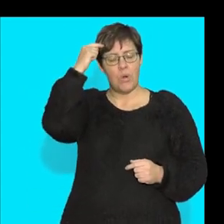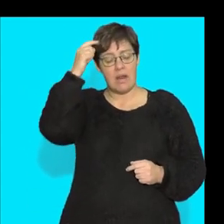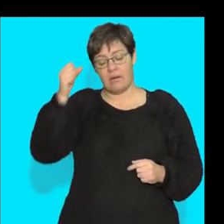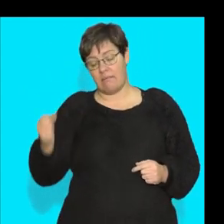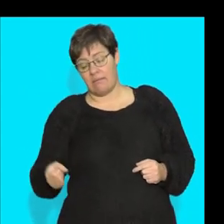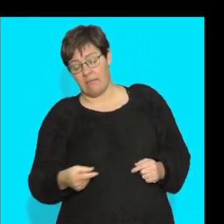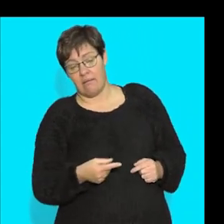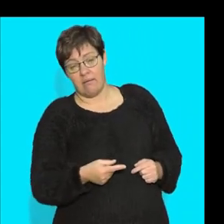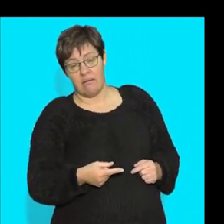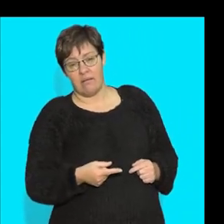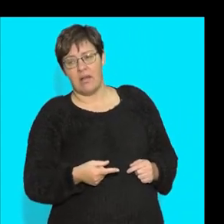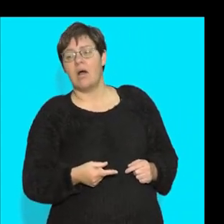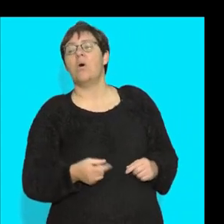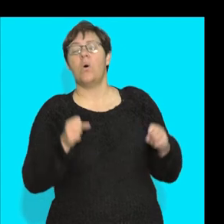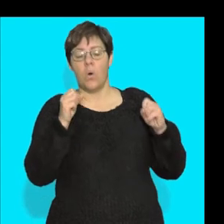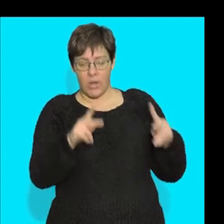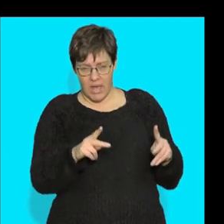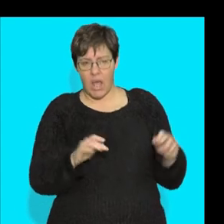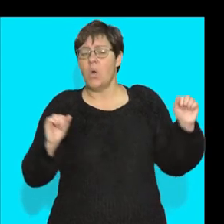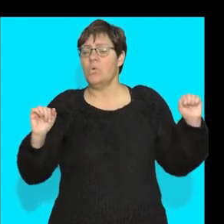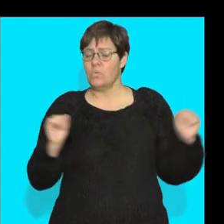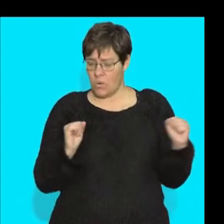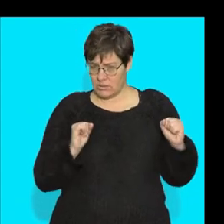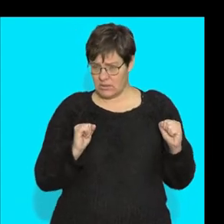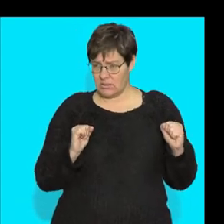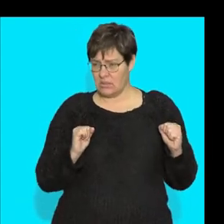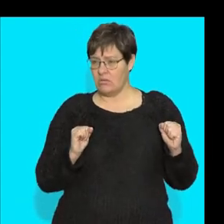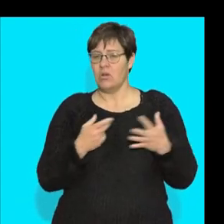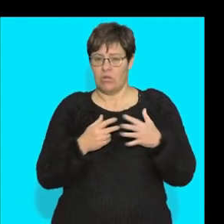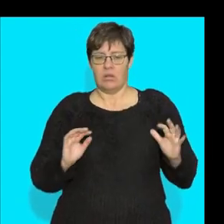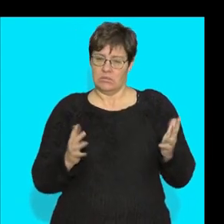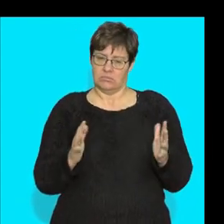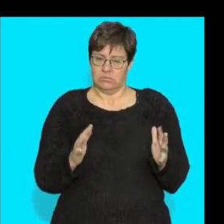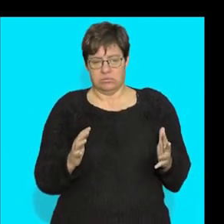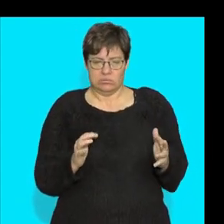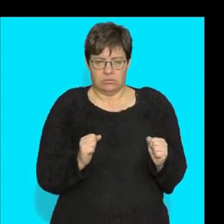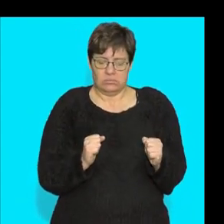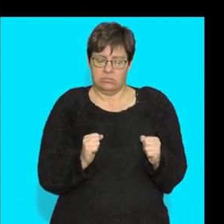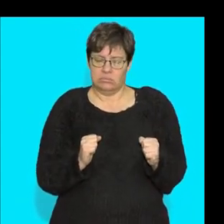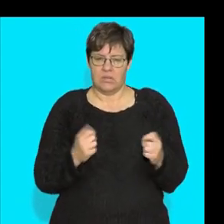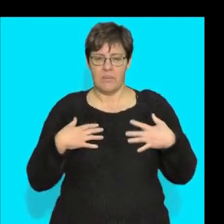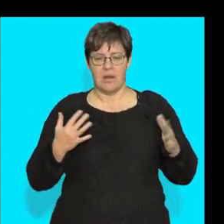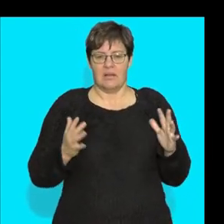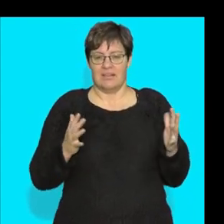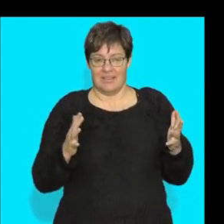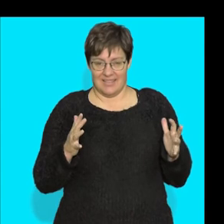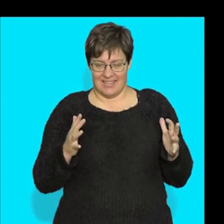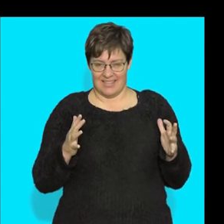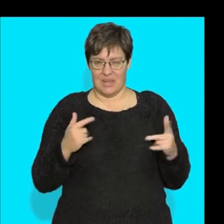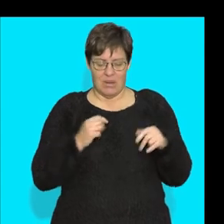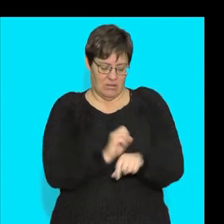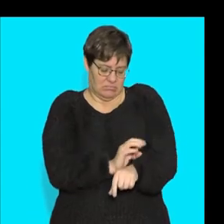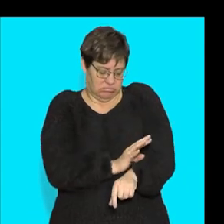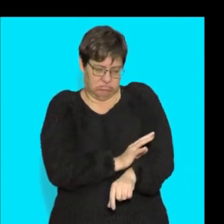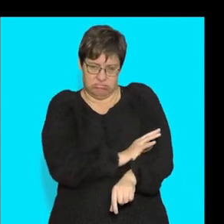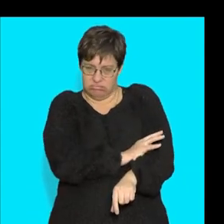message back, okay you're cold, right, let's start to shiver. What does I start to shiver? I got goosebumps,